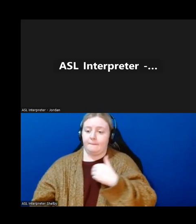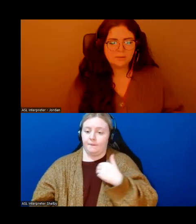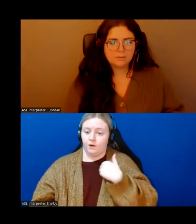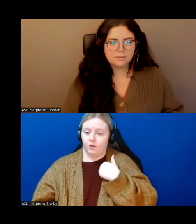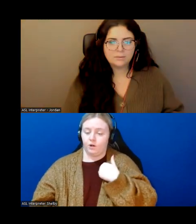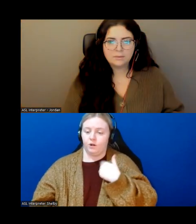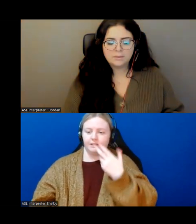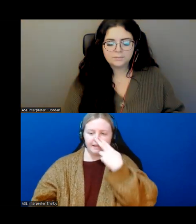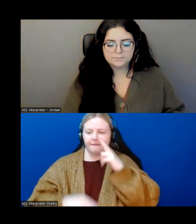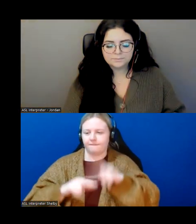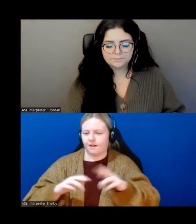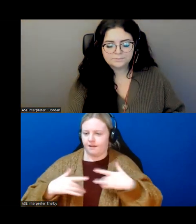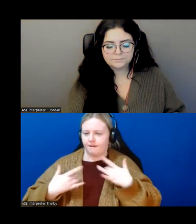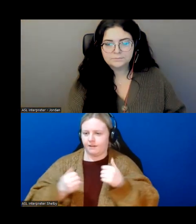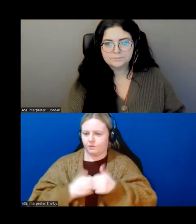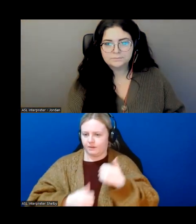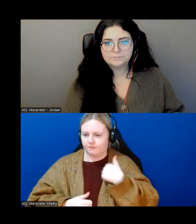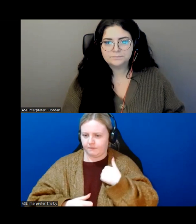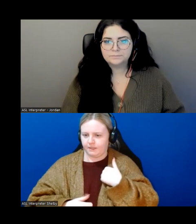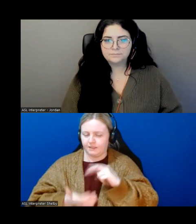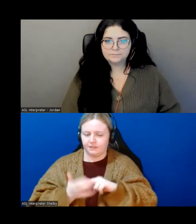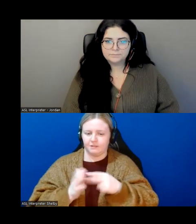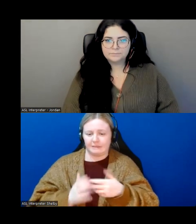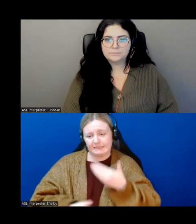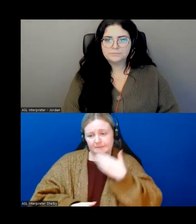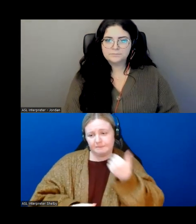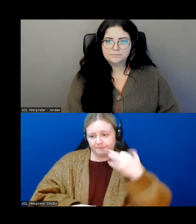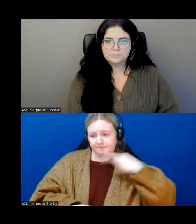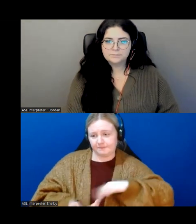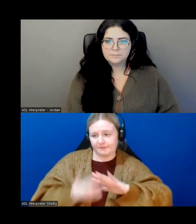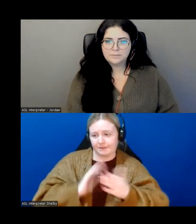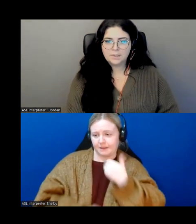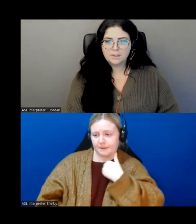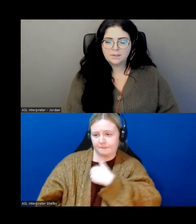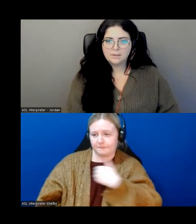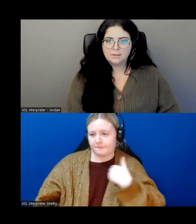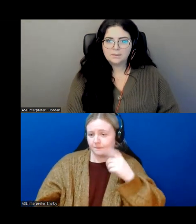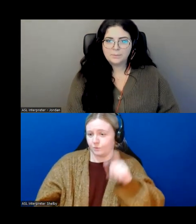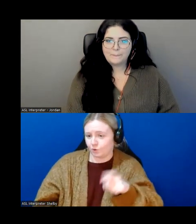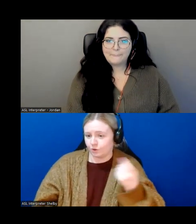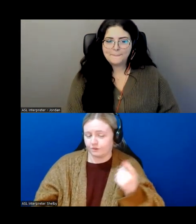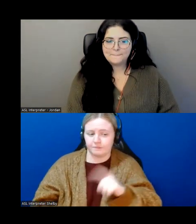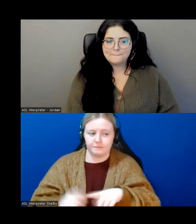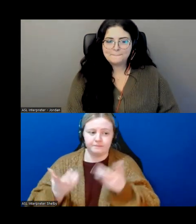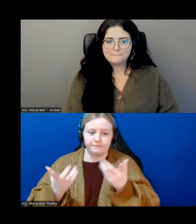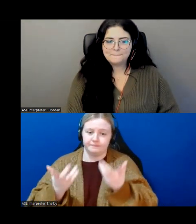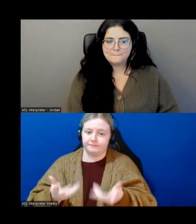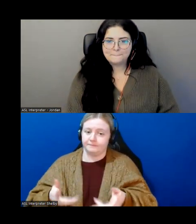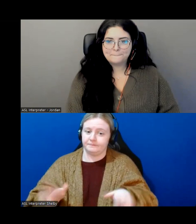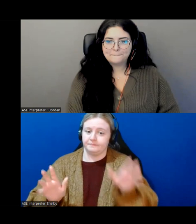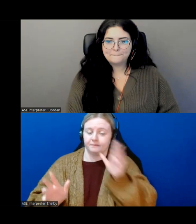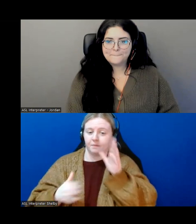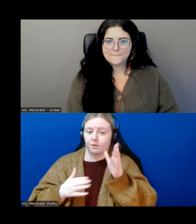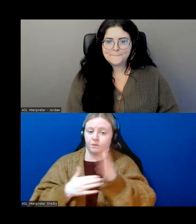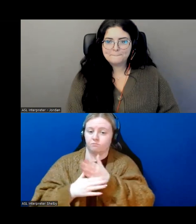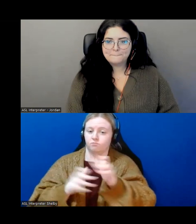stuff through me. So you still want to become a member, of course. That is all I've got here for now. I'll stop my share so